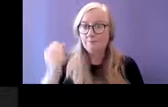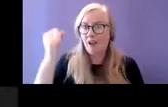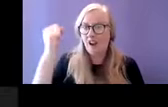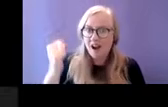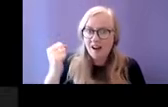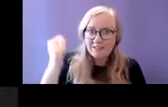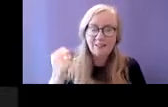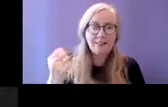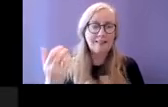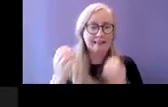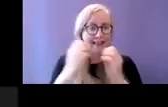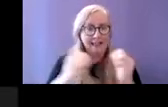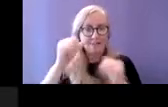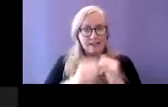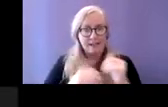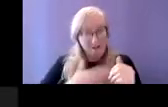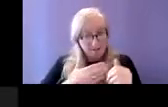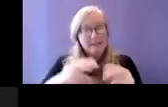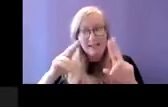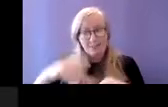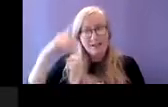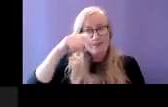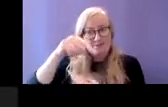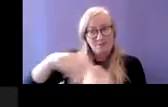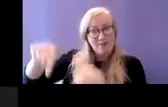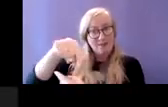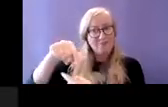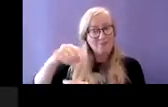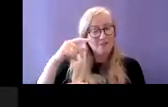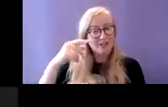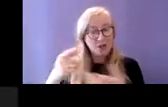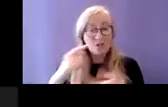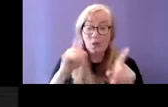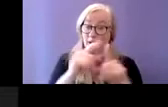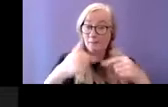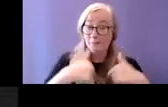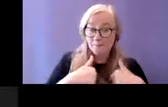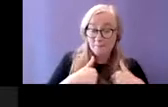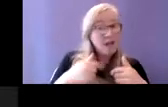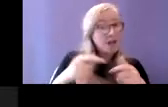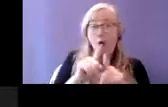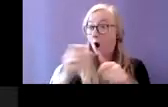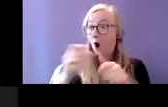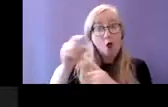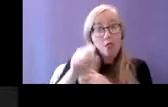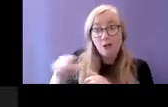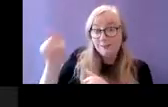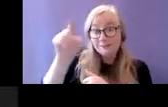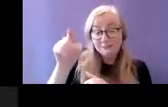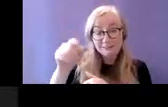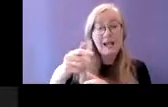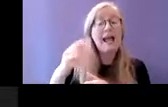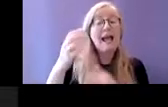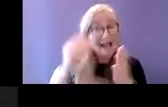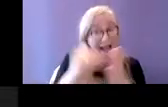from my own experience not just with me but others also there have been incidents where something was